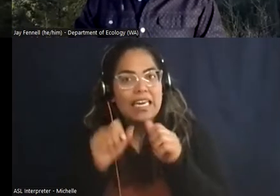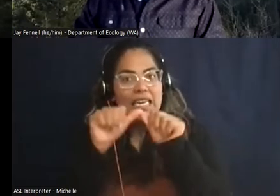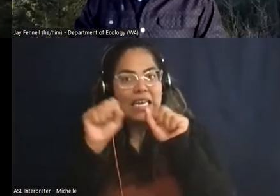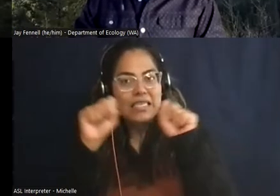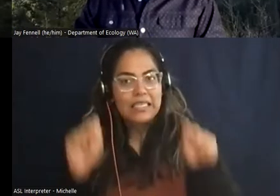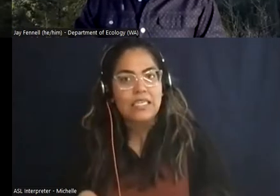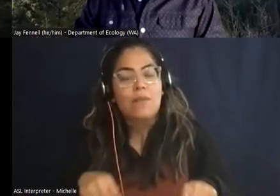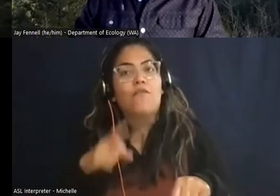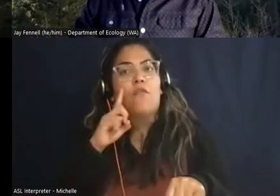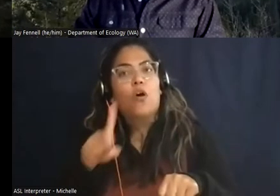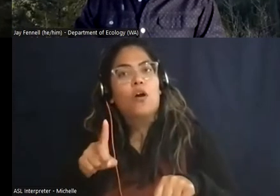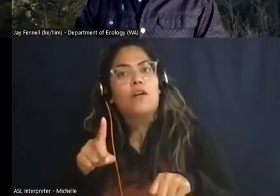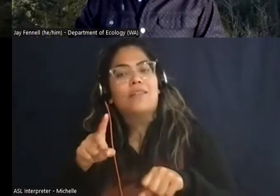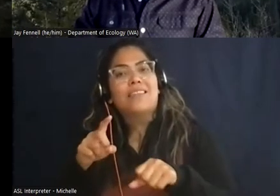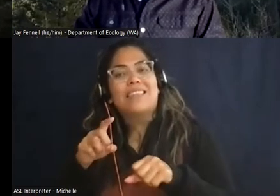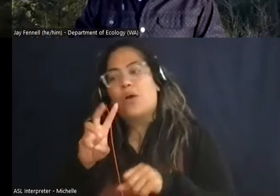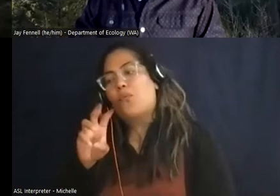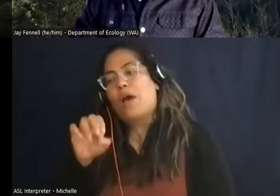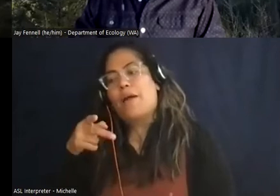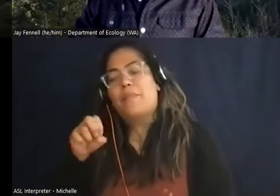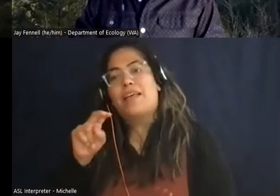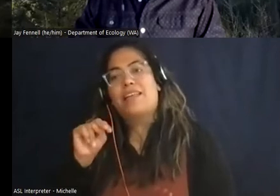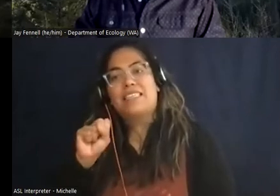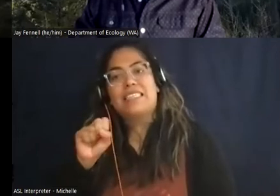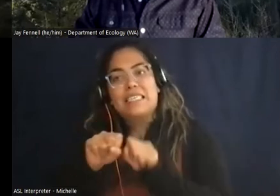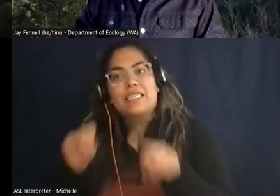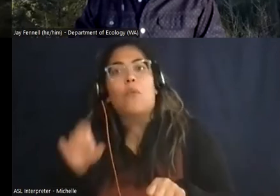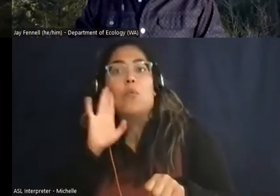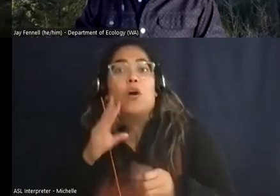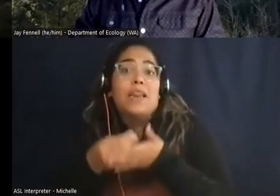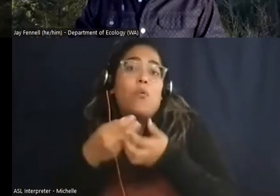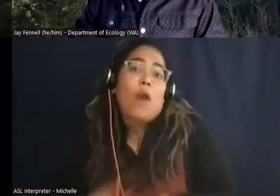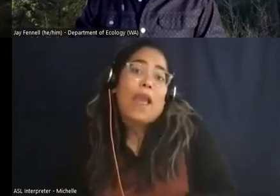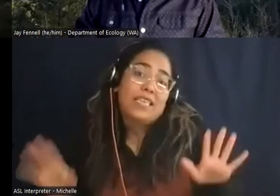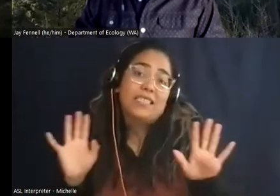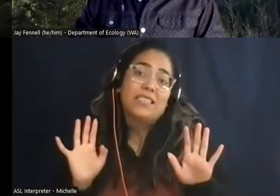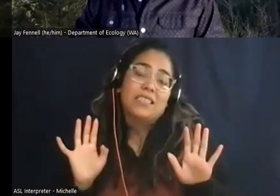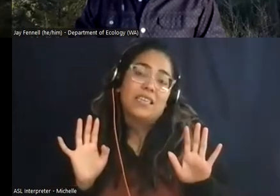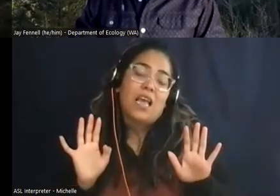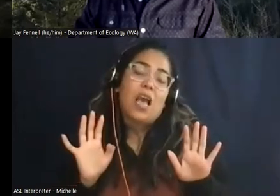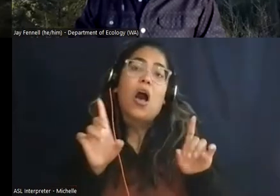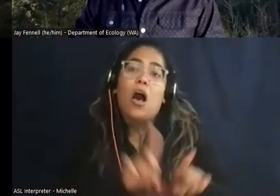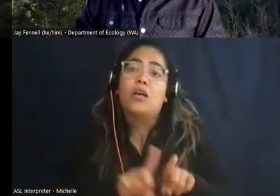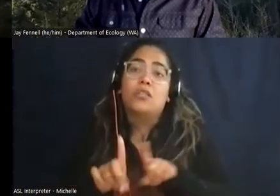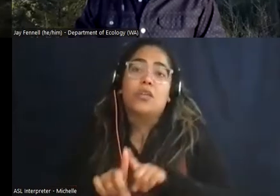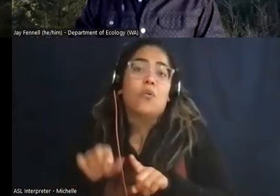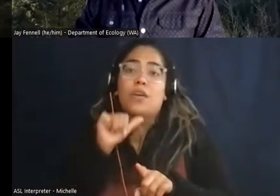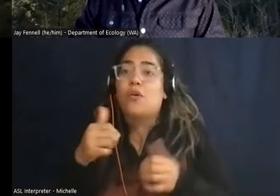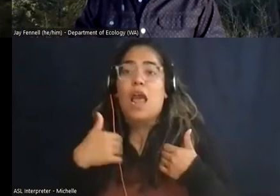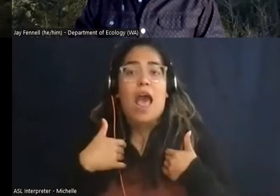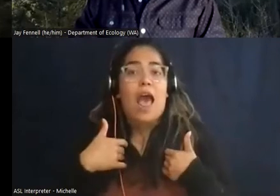systems, we're going to waste money. And we're also going to not have an integrated